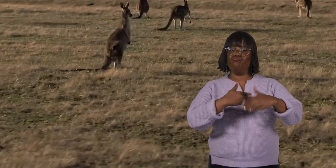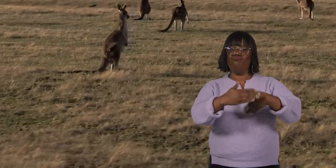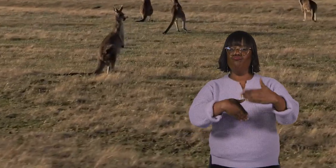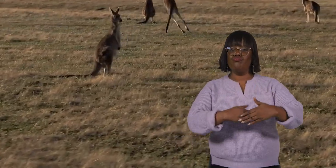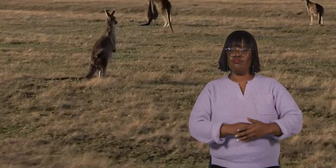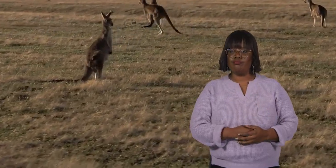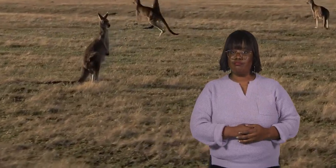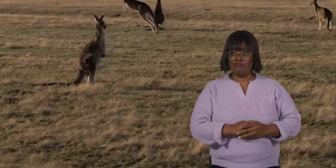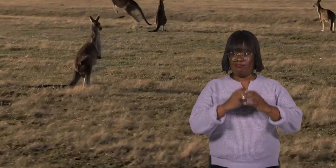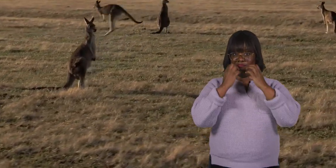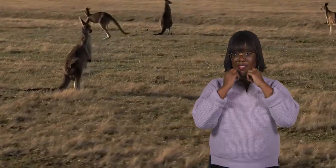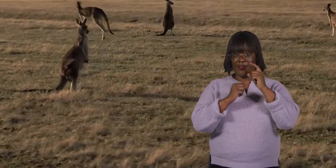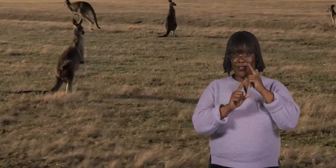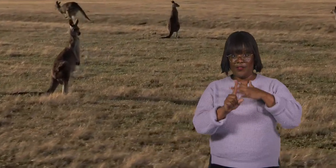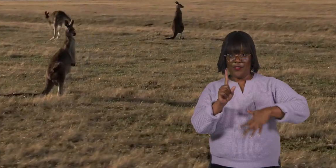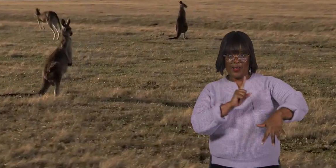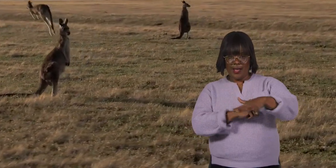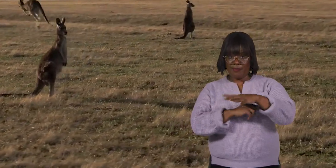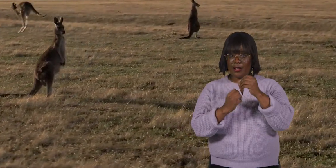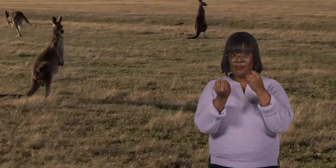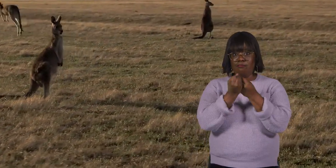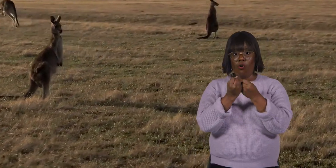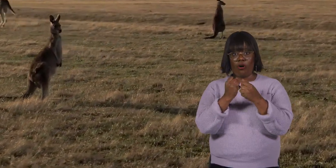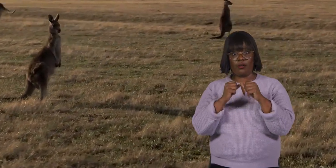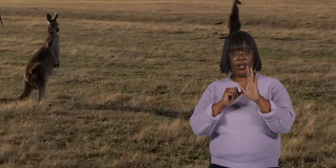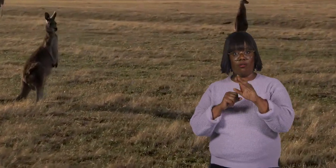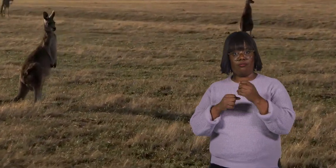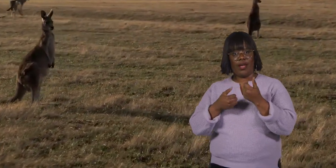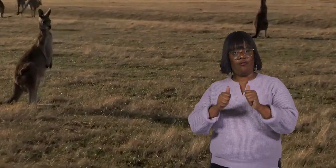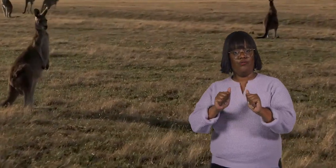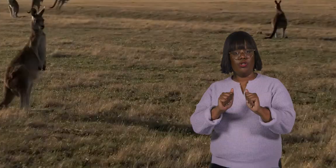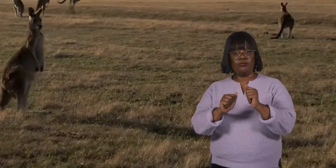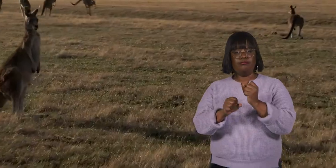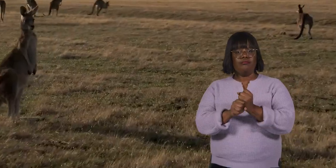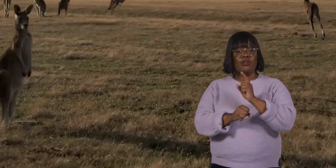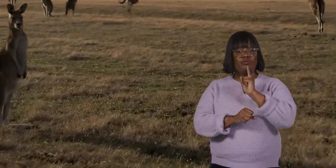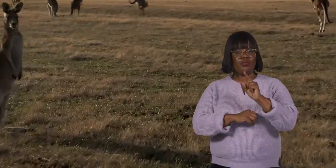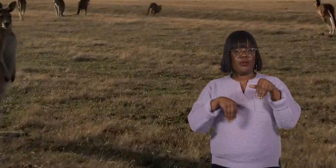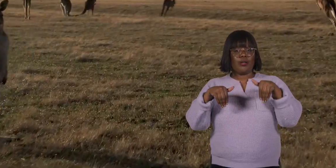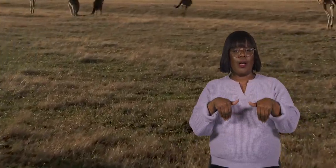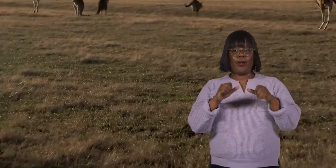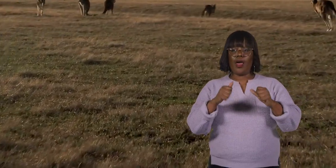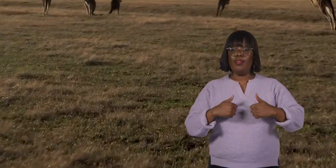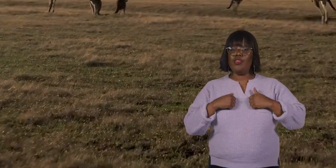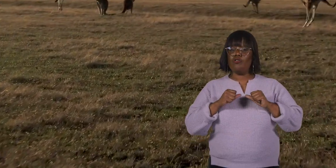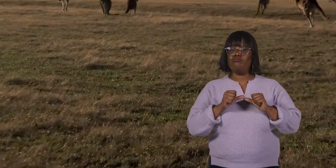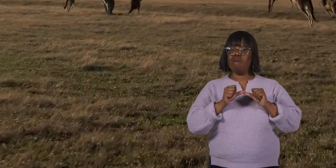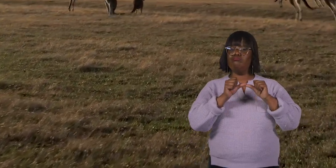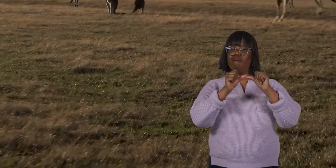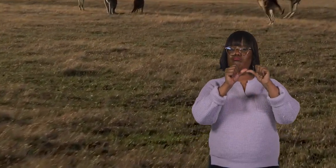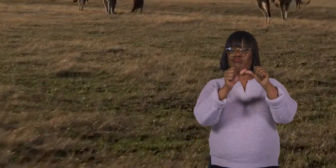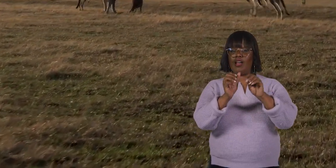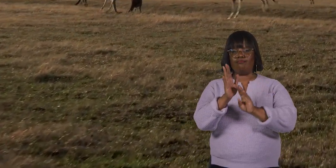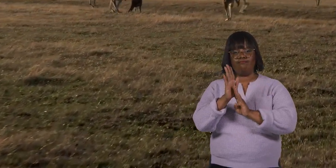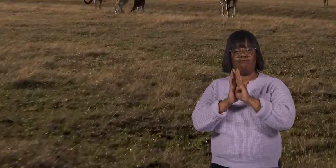Caring for the environment and supporting conservation efforts can help ensure that kangaroos continue to live and thrive in their Australian